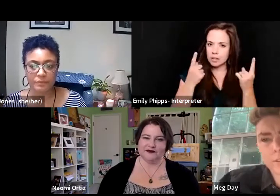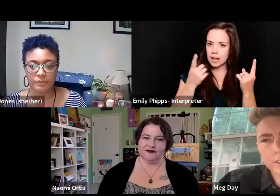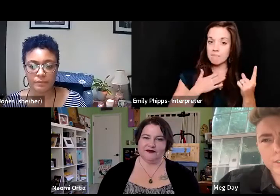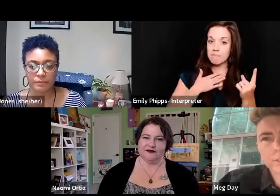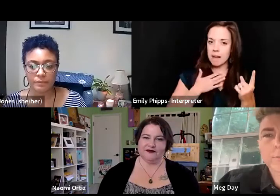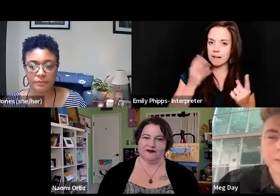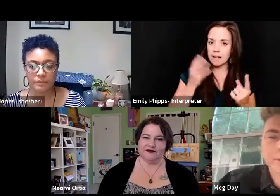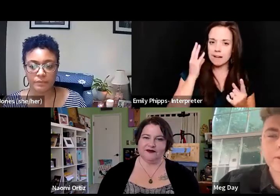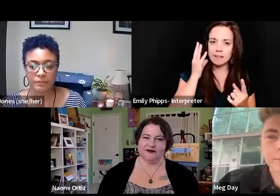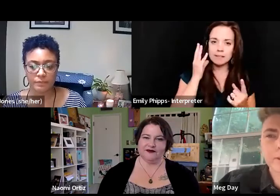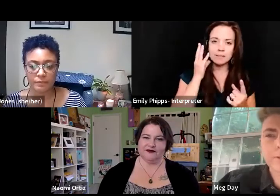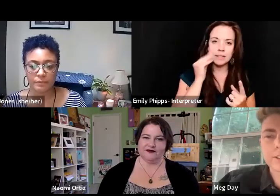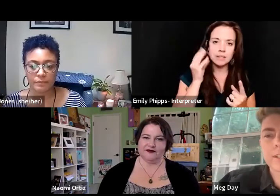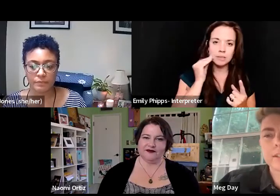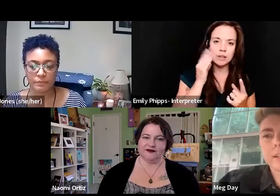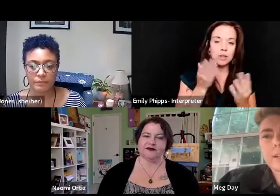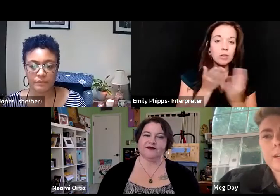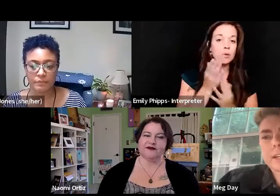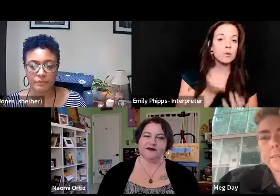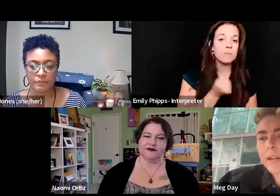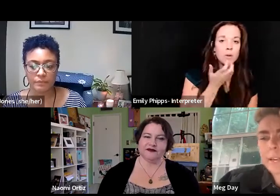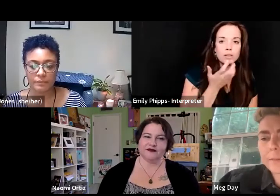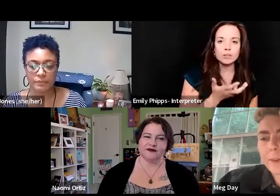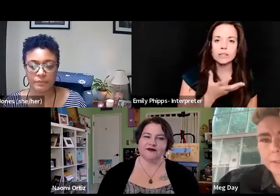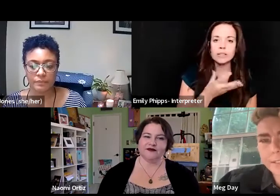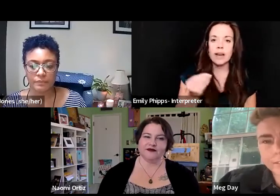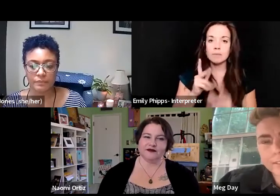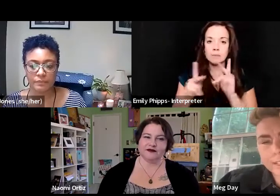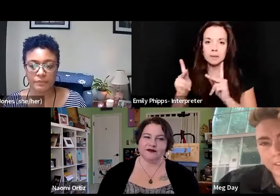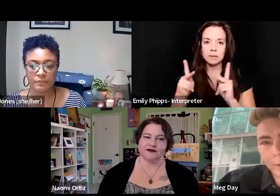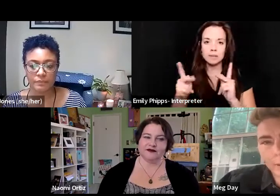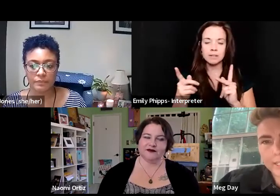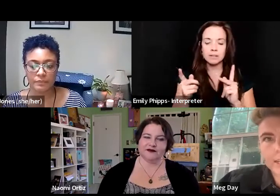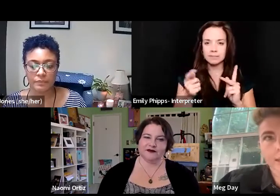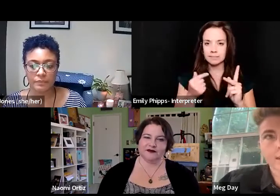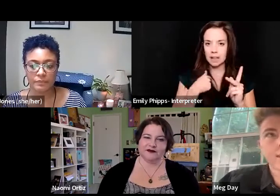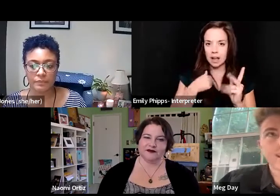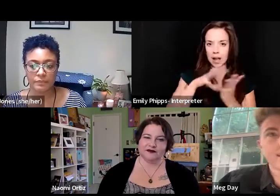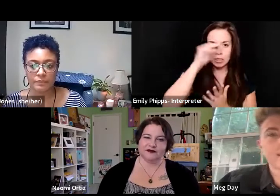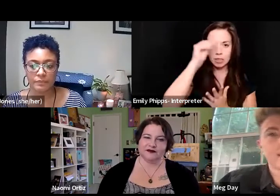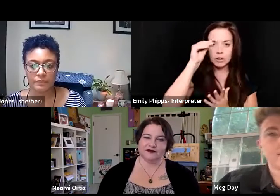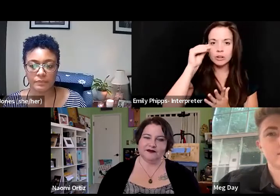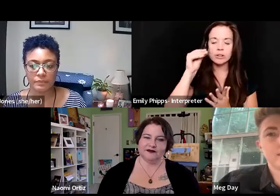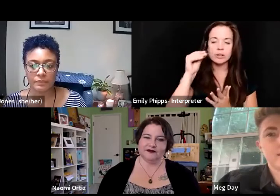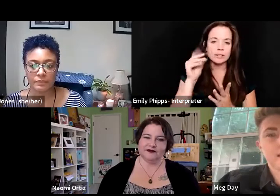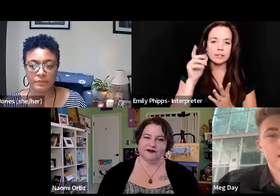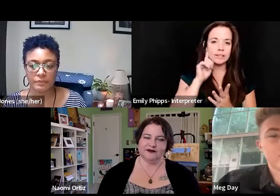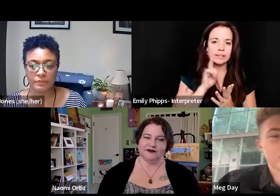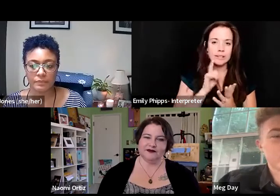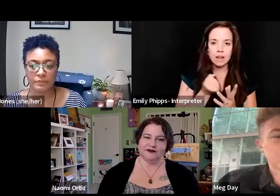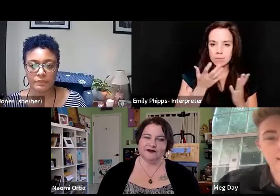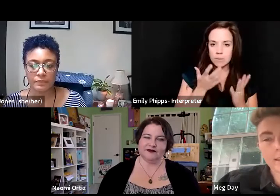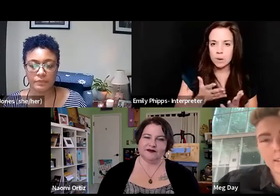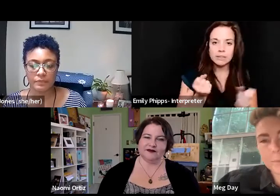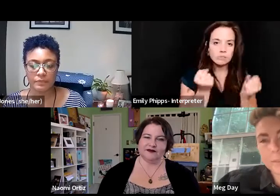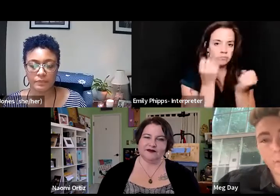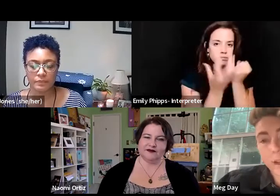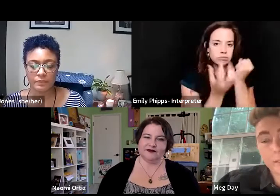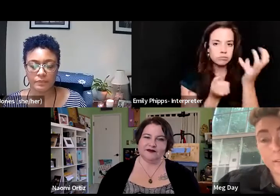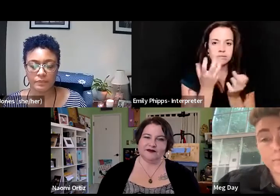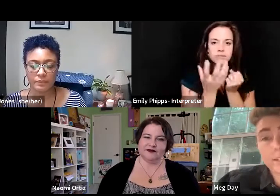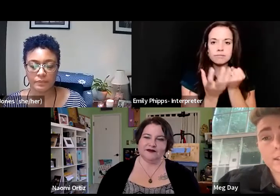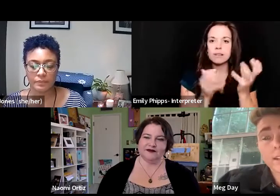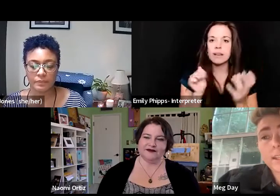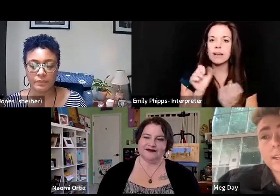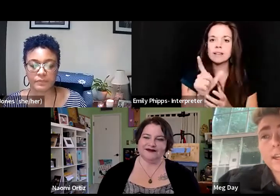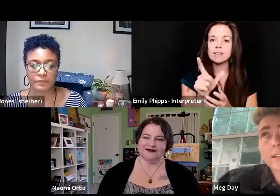through poetry, through people and poetry. I came up under Deaf Poets signing in ASL, and was lucky to be